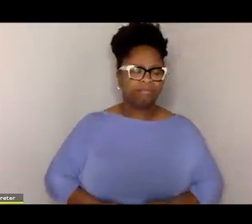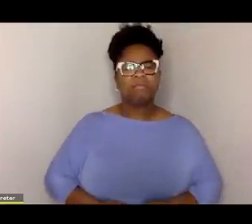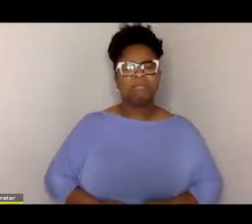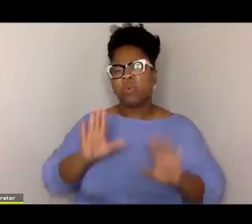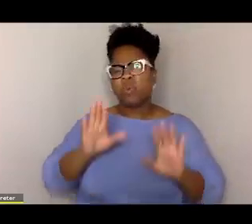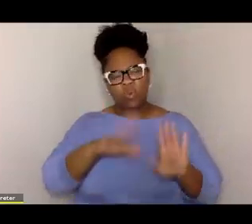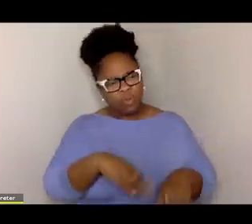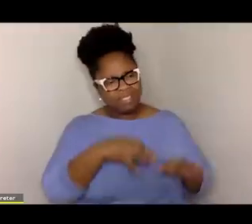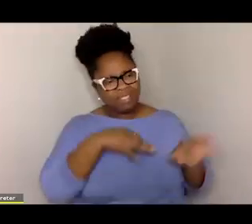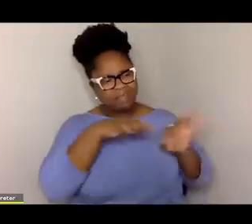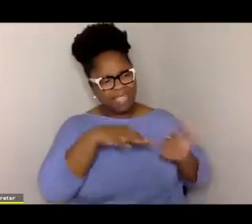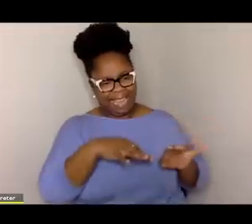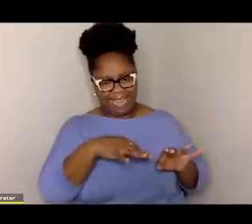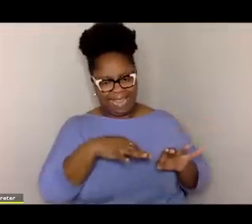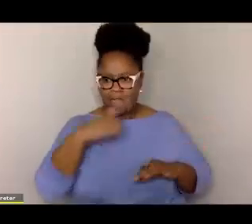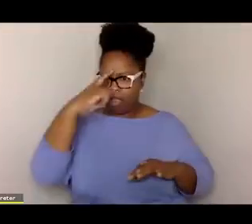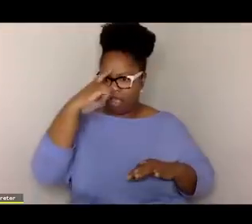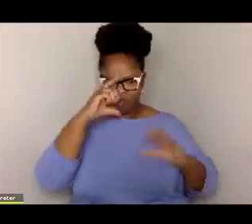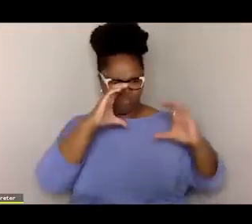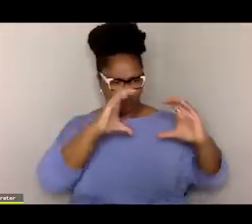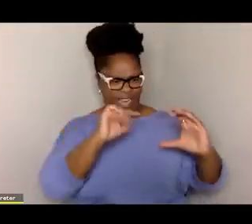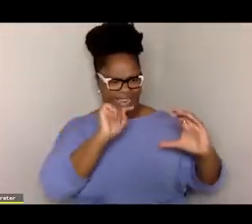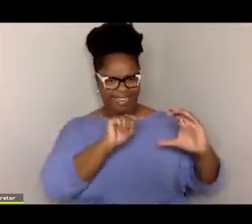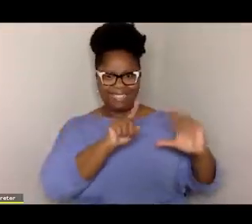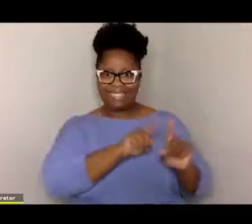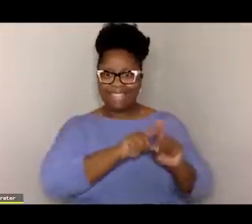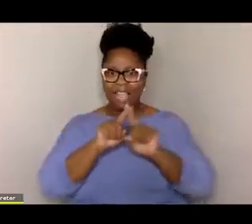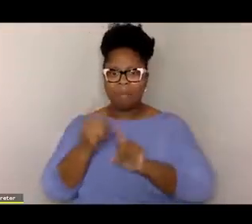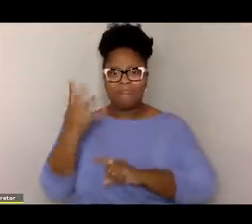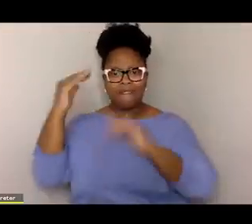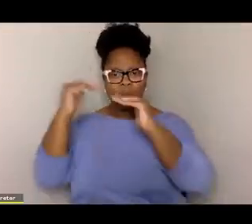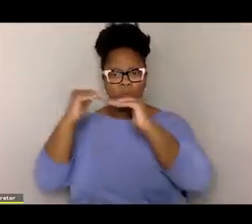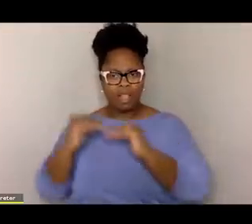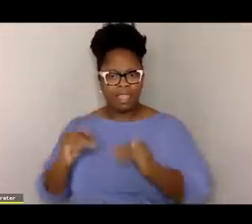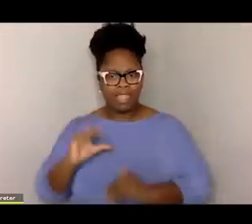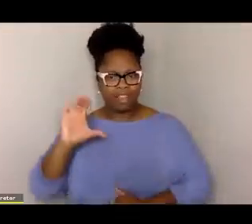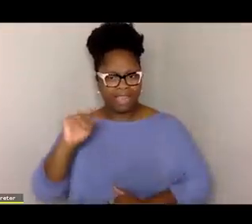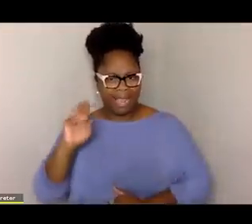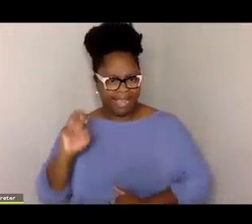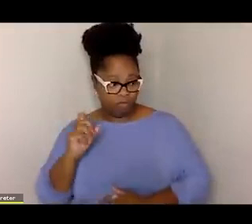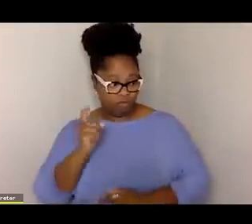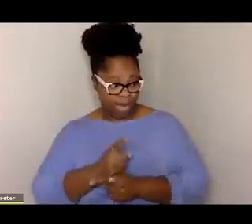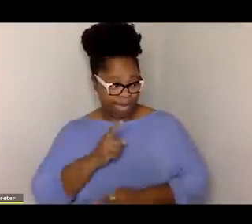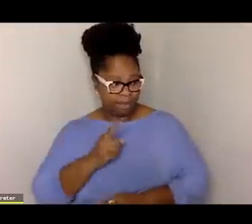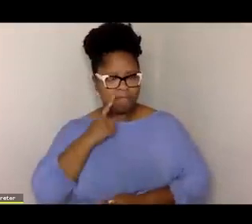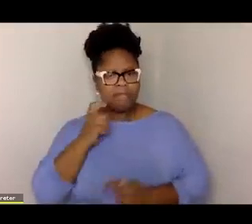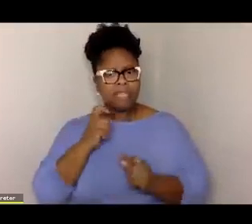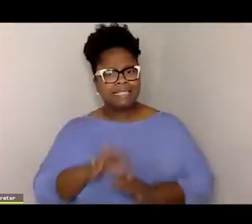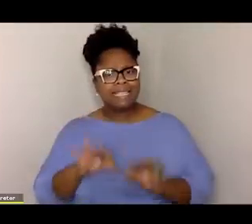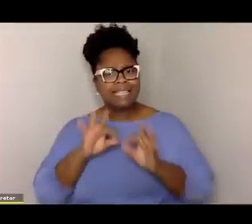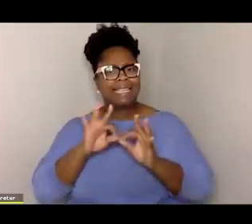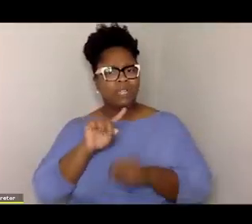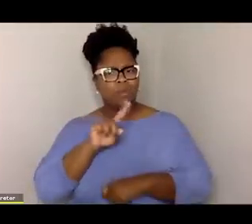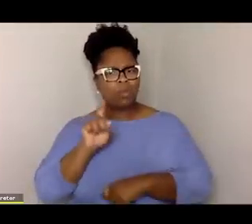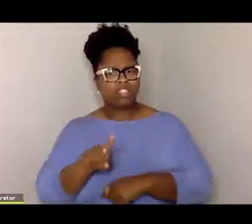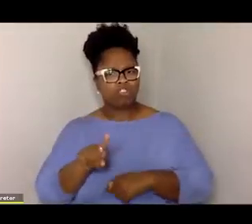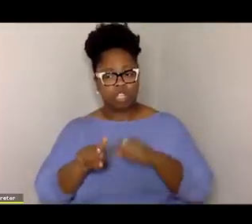explain to us this, you want us to imagine the brain as a four layer cake, because you say the key question